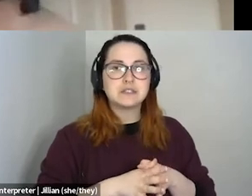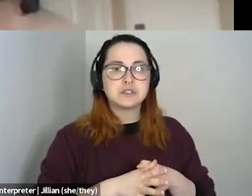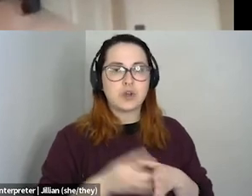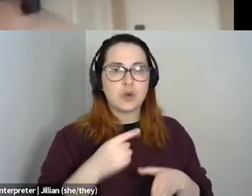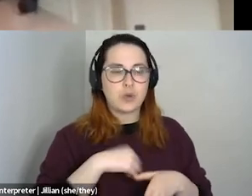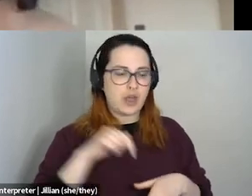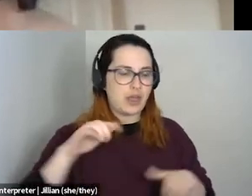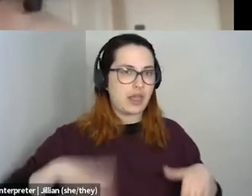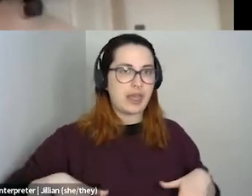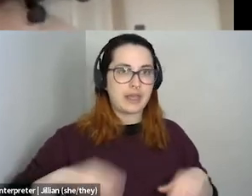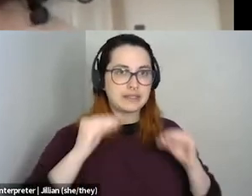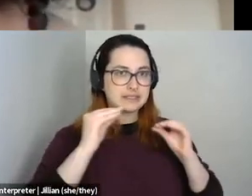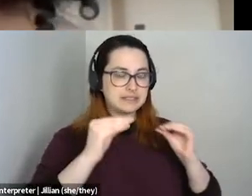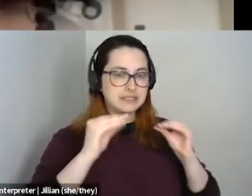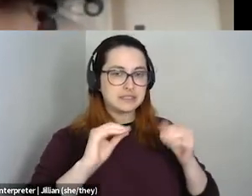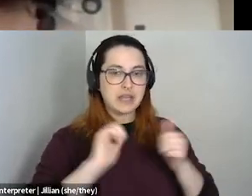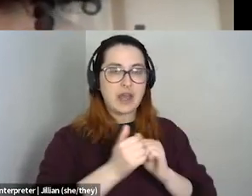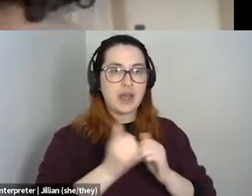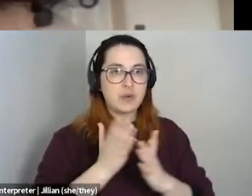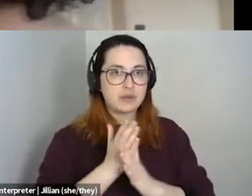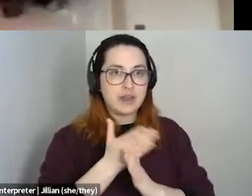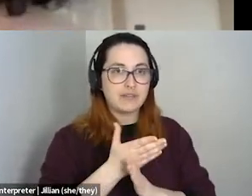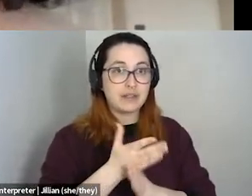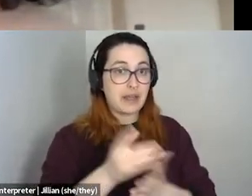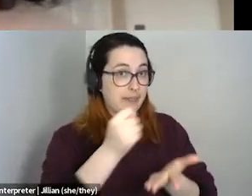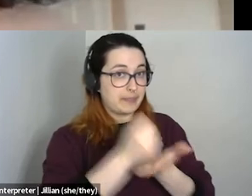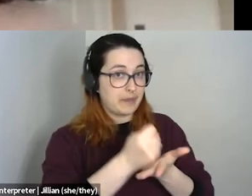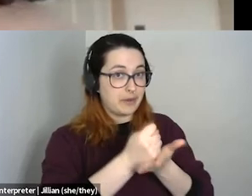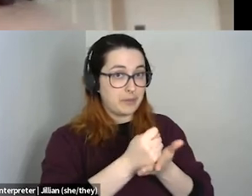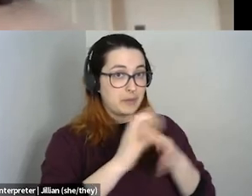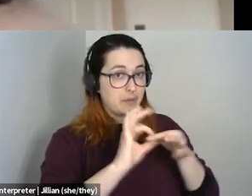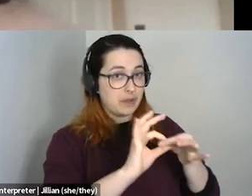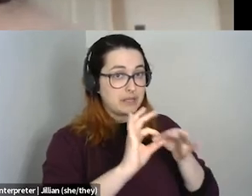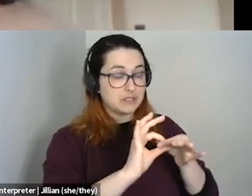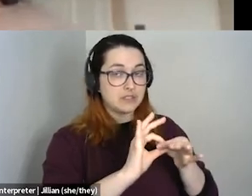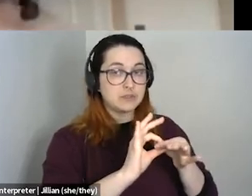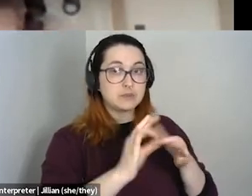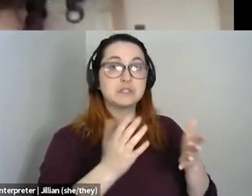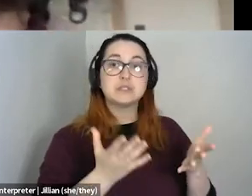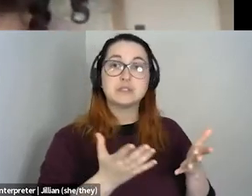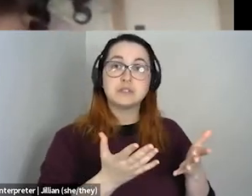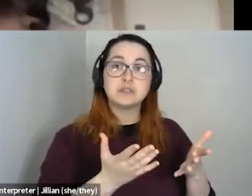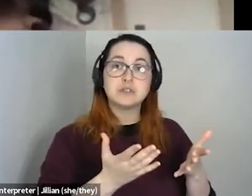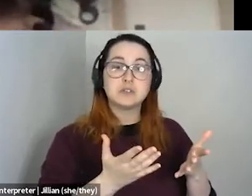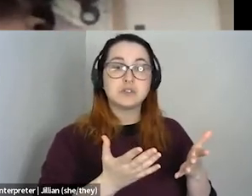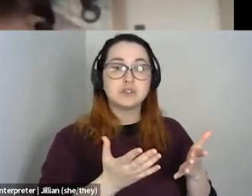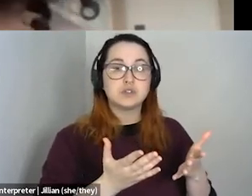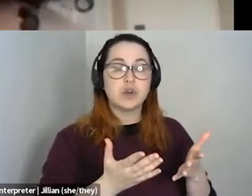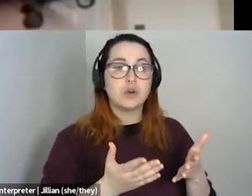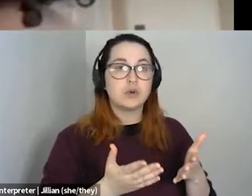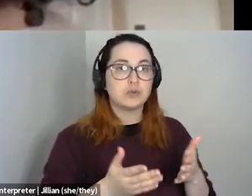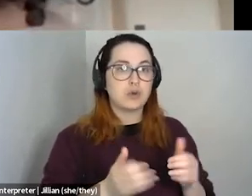within the program is how to navigate therapeutic relationships when somebody is slash has transitioned.